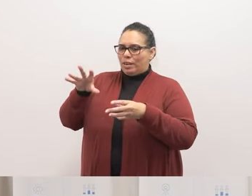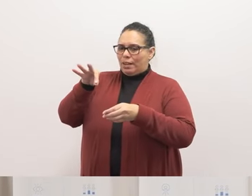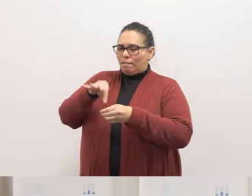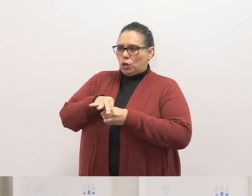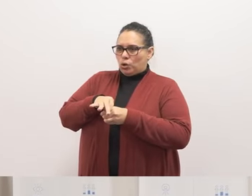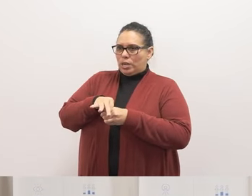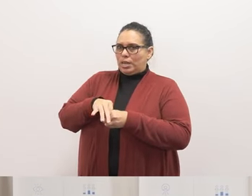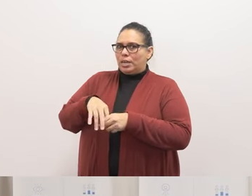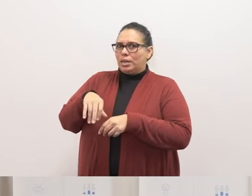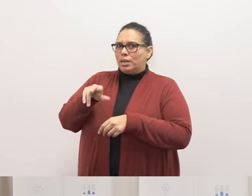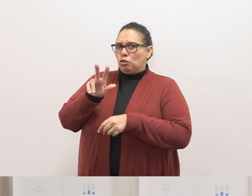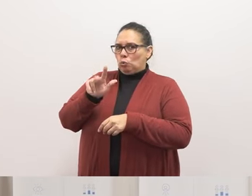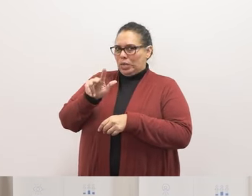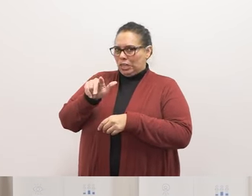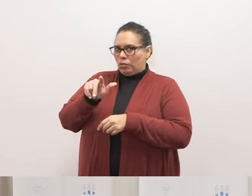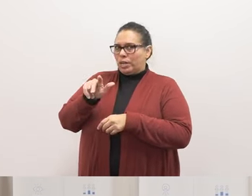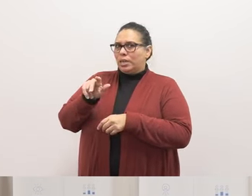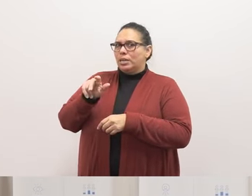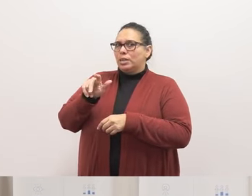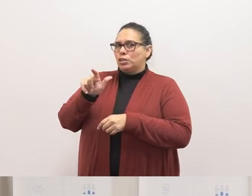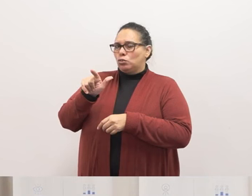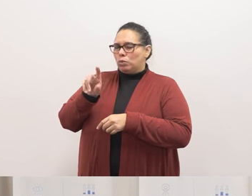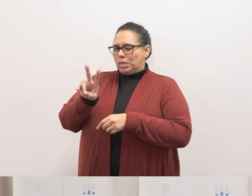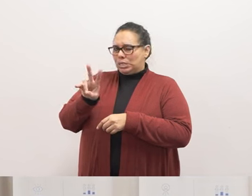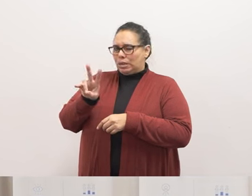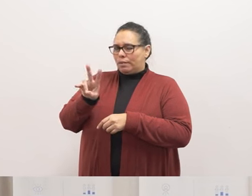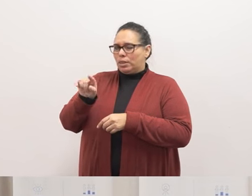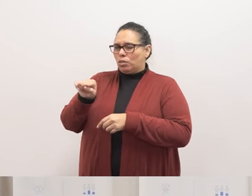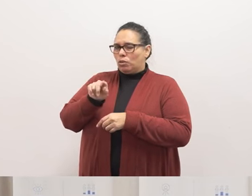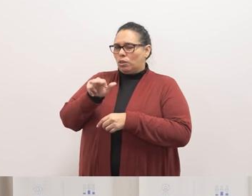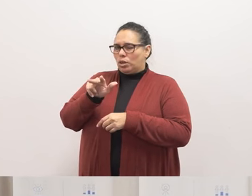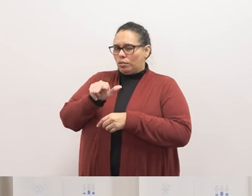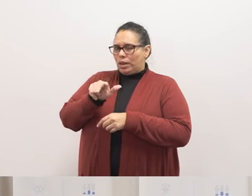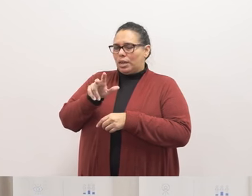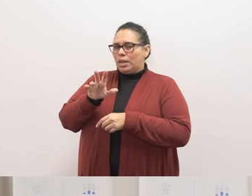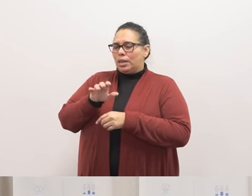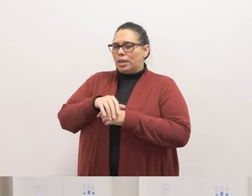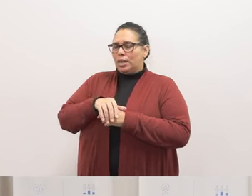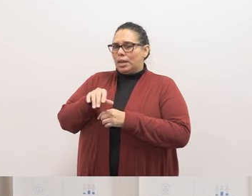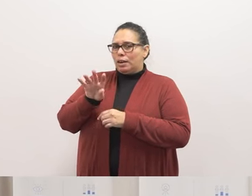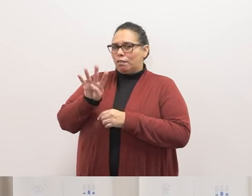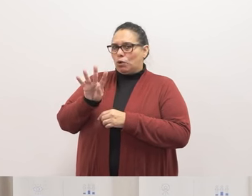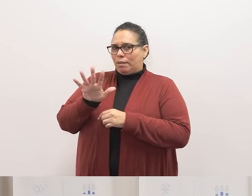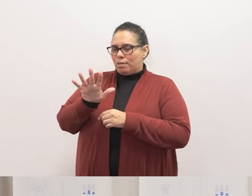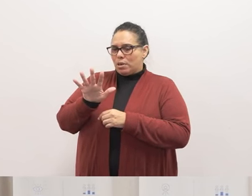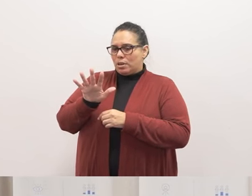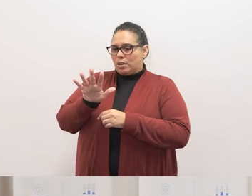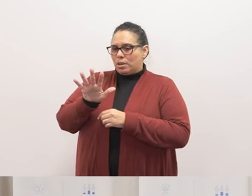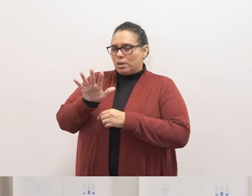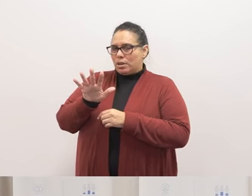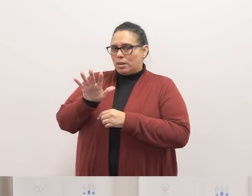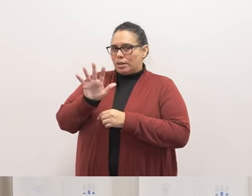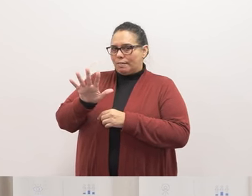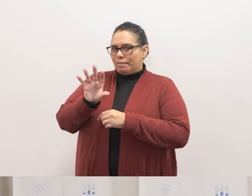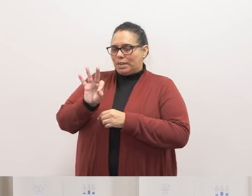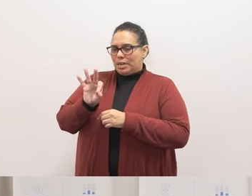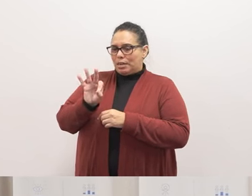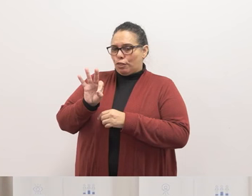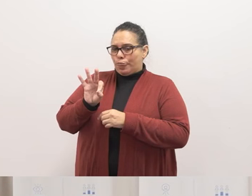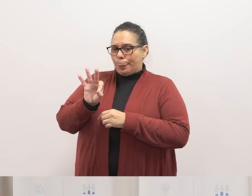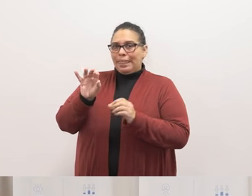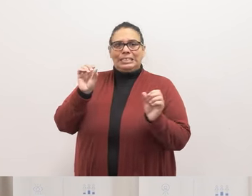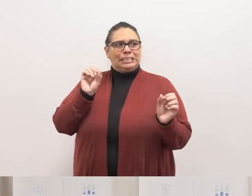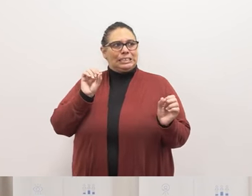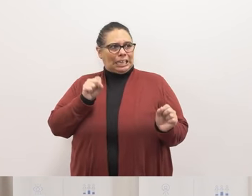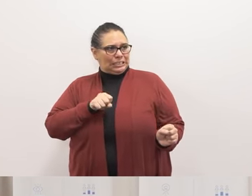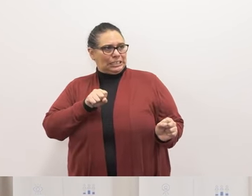on items 23 27 through 33 and items 45 to a 59 yes